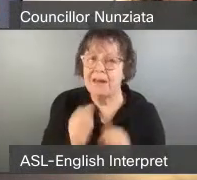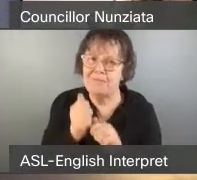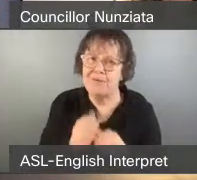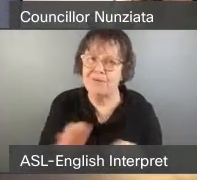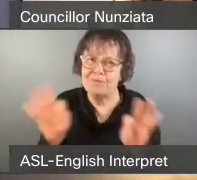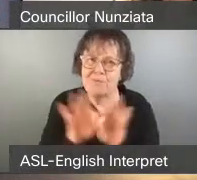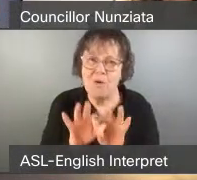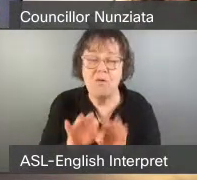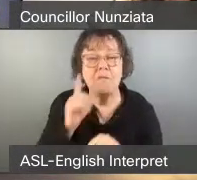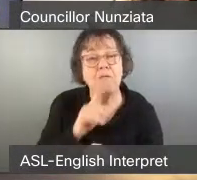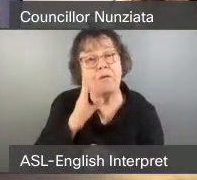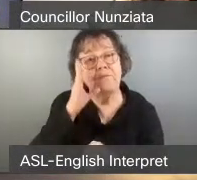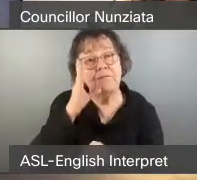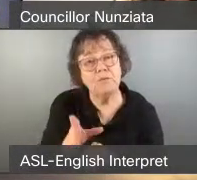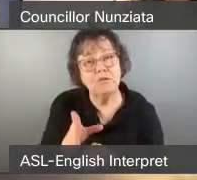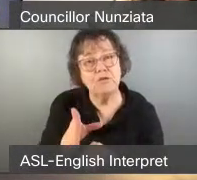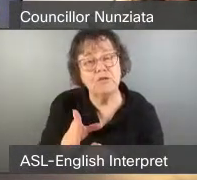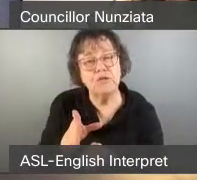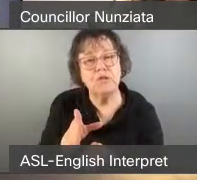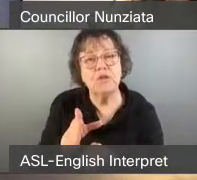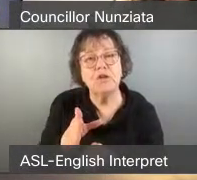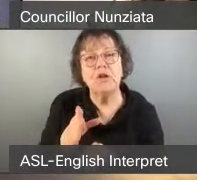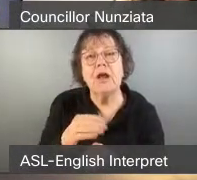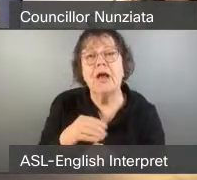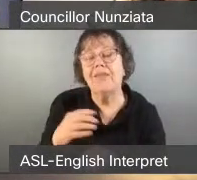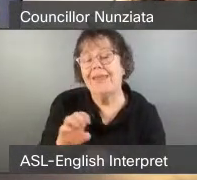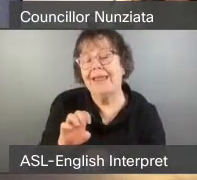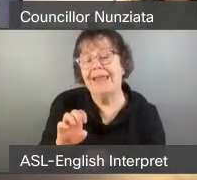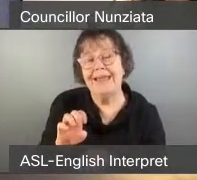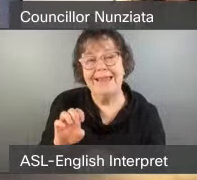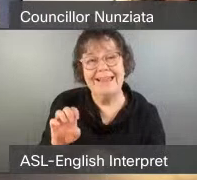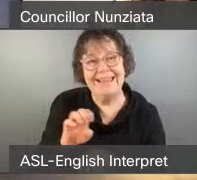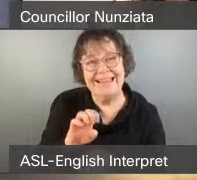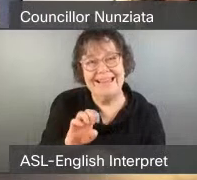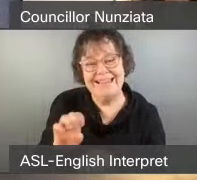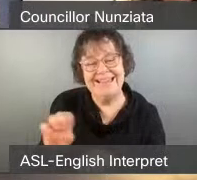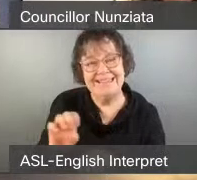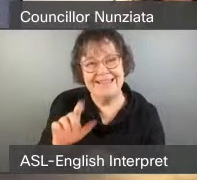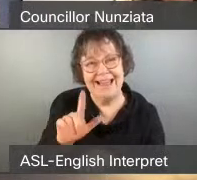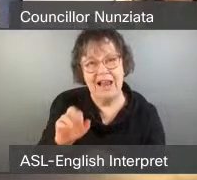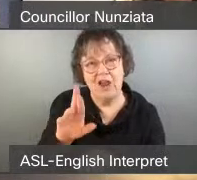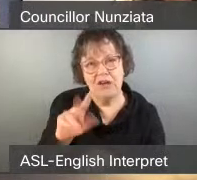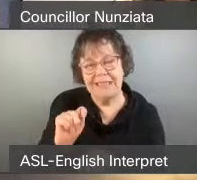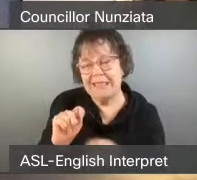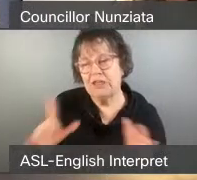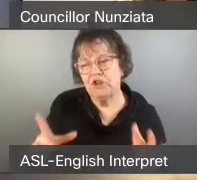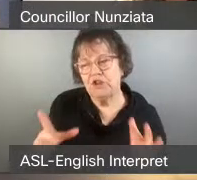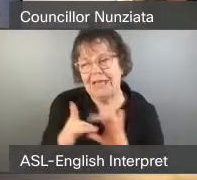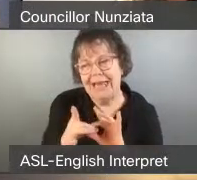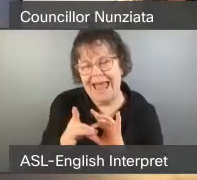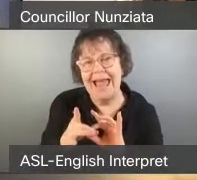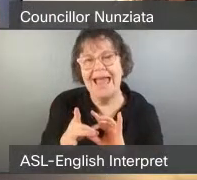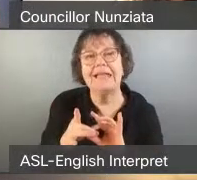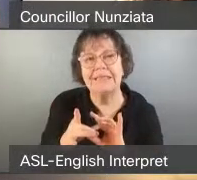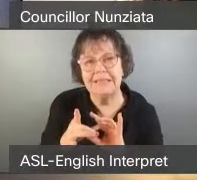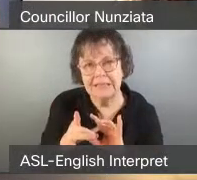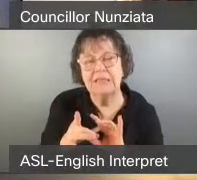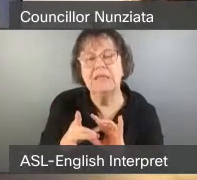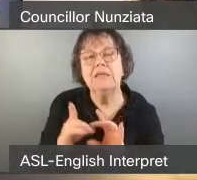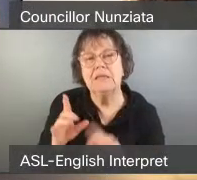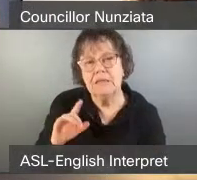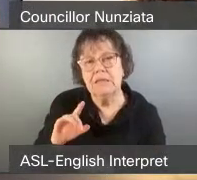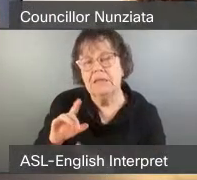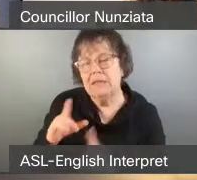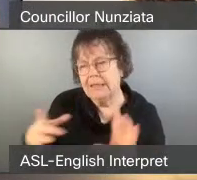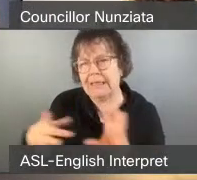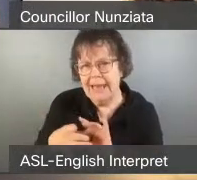for the future of the waterfront is the waterfront East LRT connecting the port lands to Union station. And that will be designed to the extent it